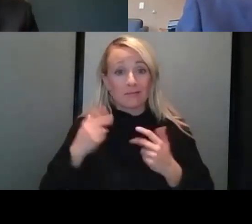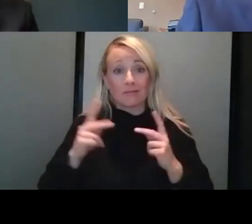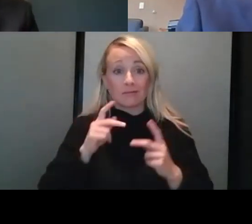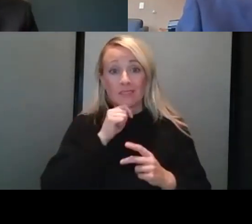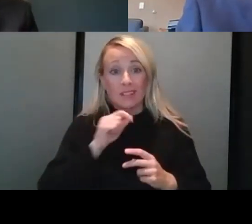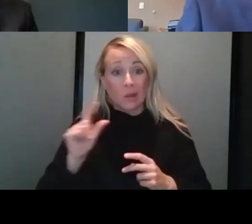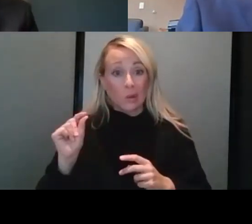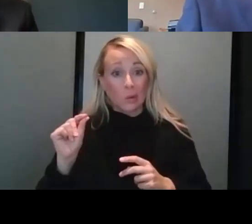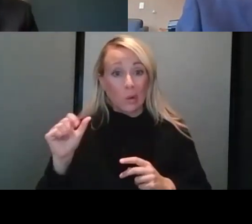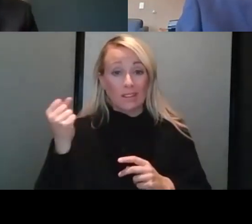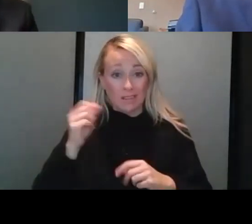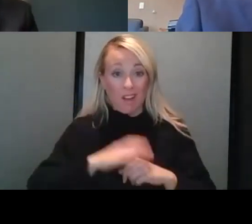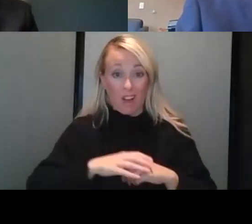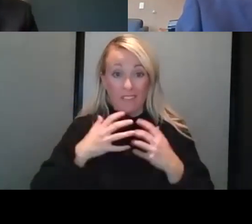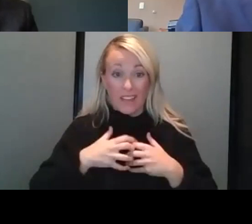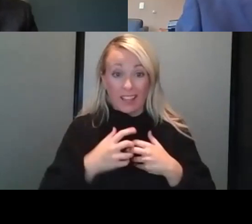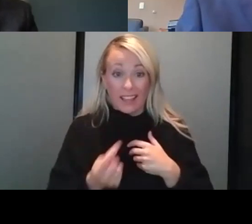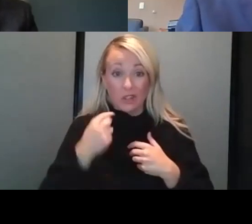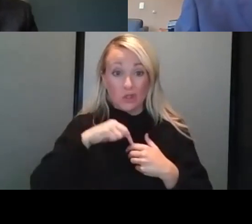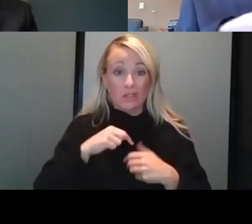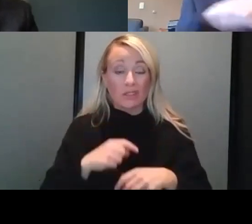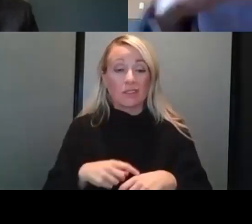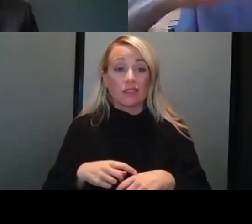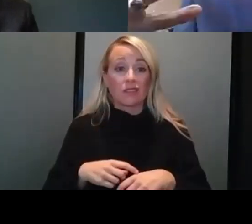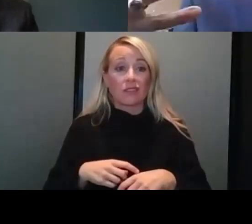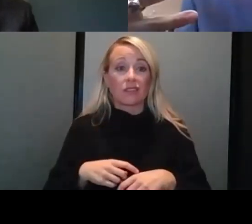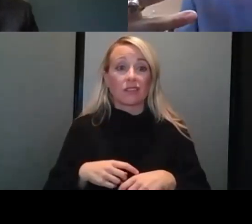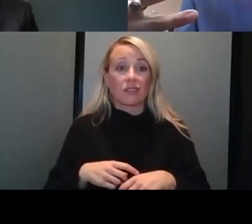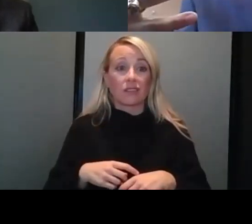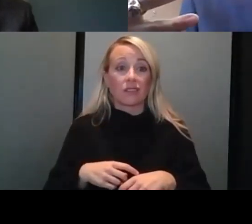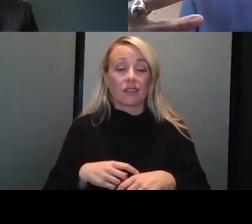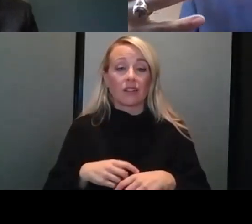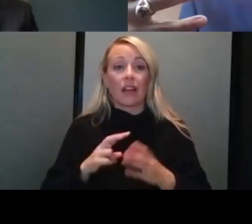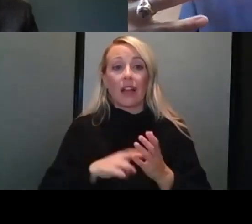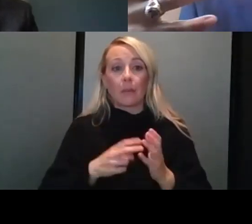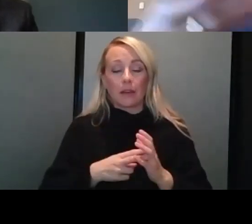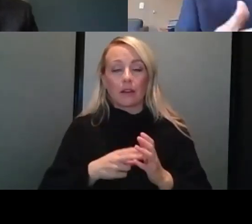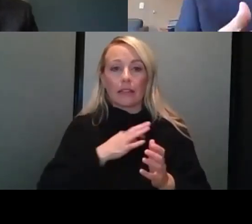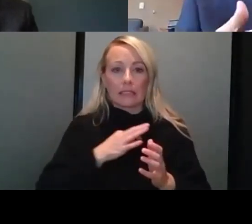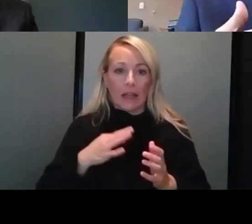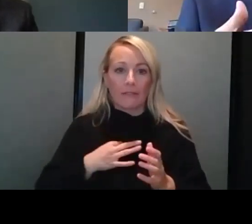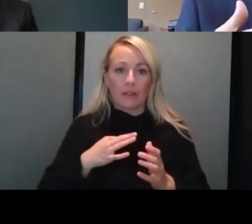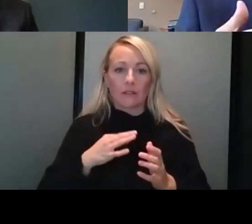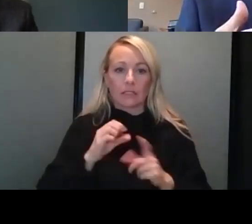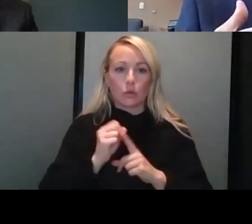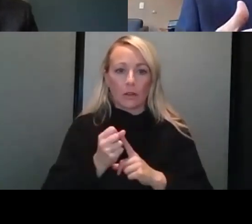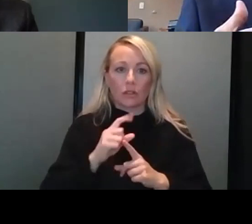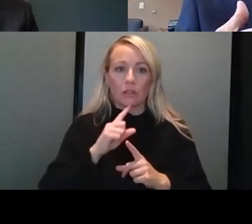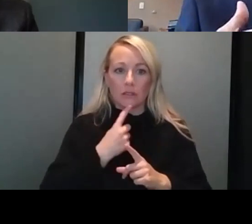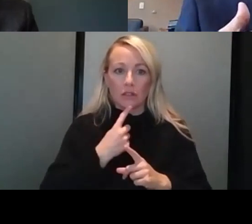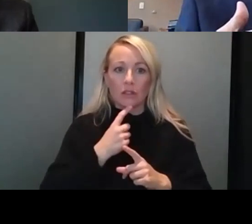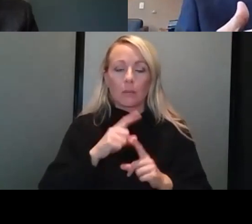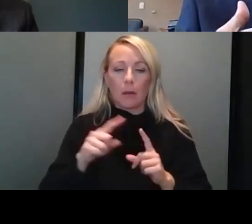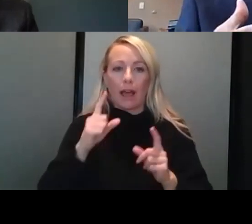up on ventilators. I will say besides the staffing crisis, I think the medical community is much better